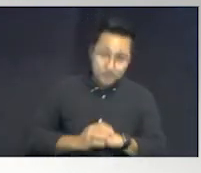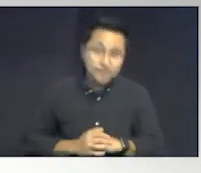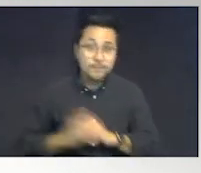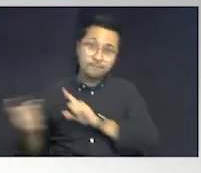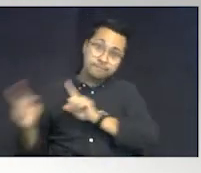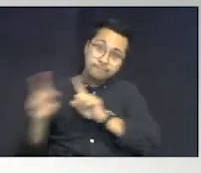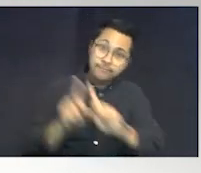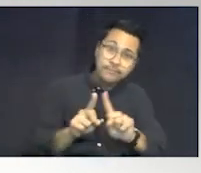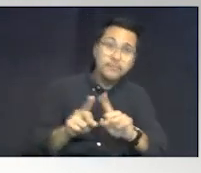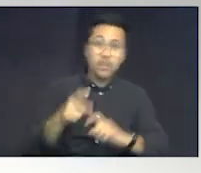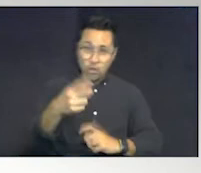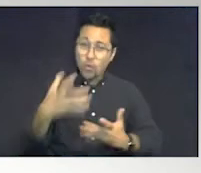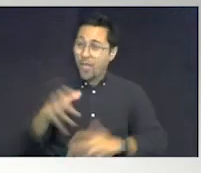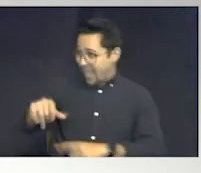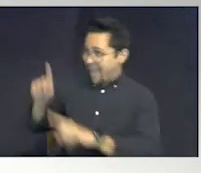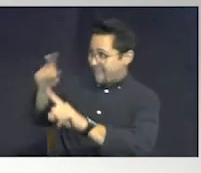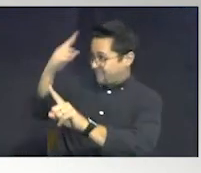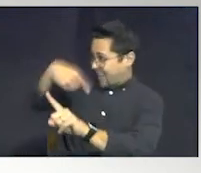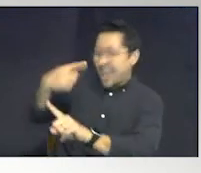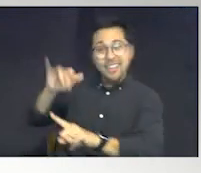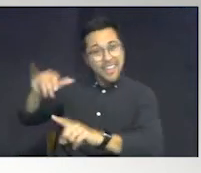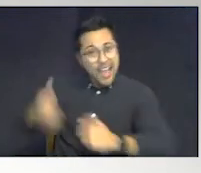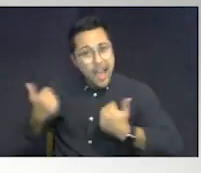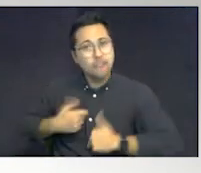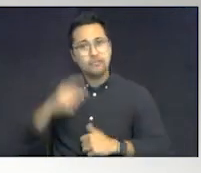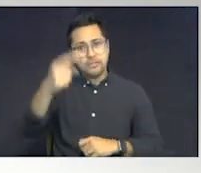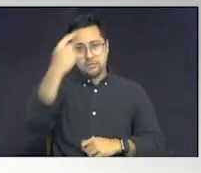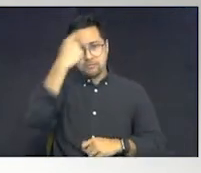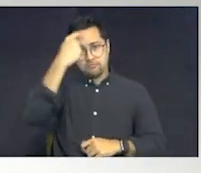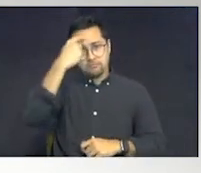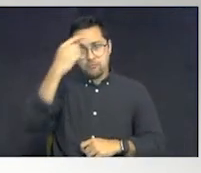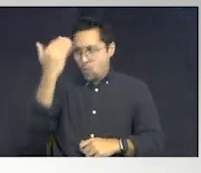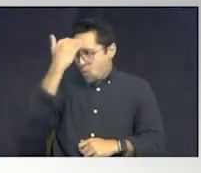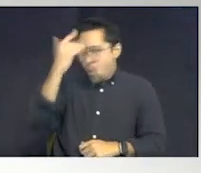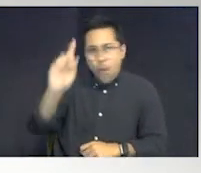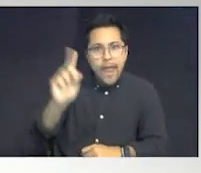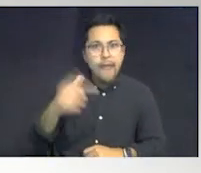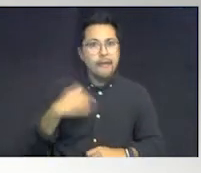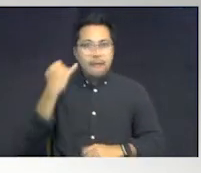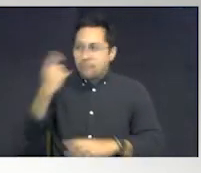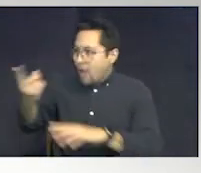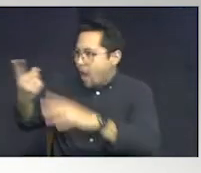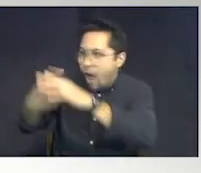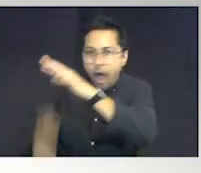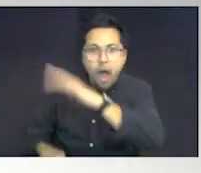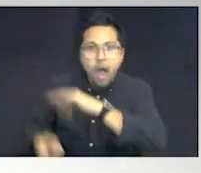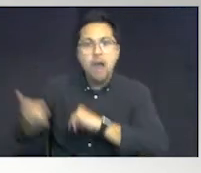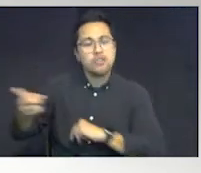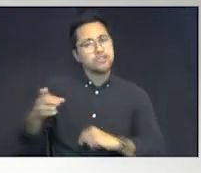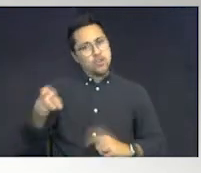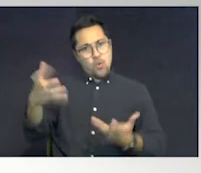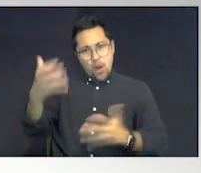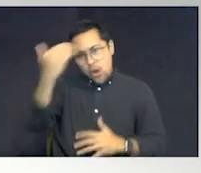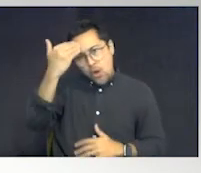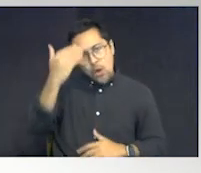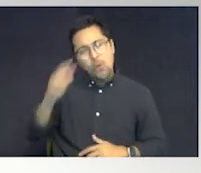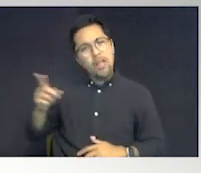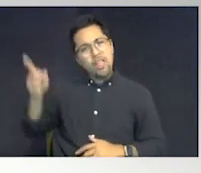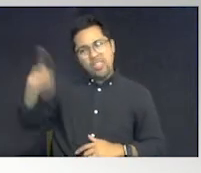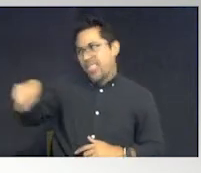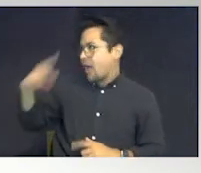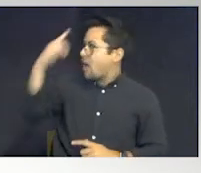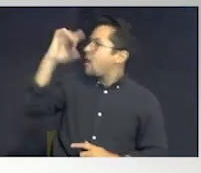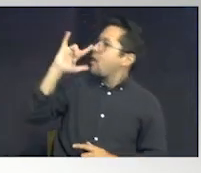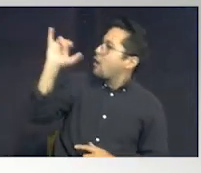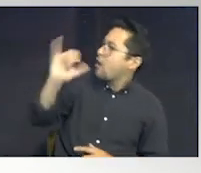You want that face and that address in their mind. Whether they go missing, you want to know what their description is already.